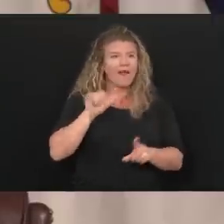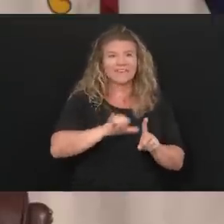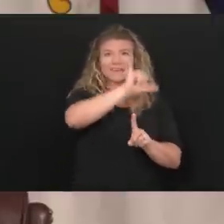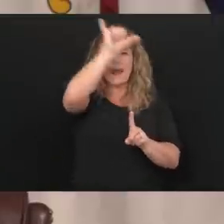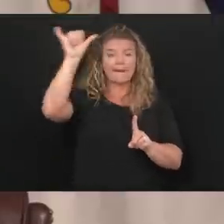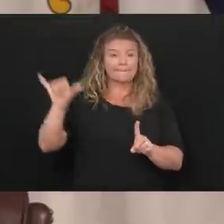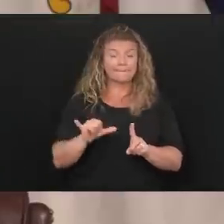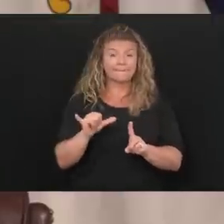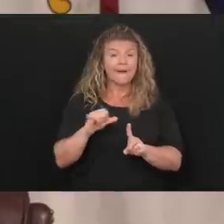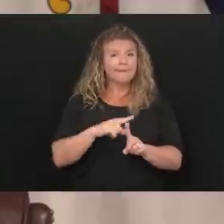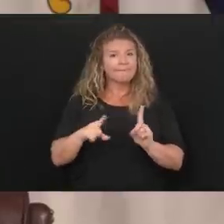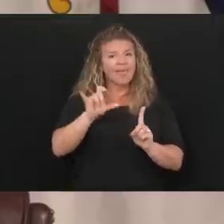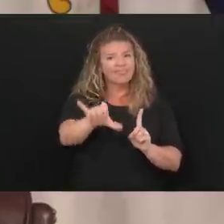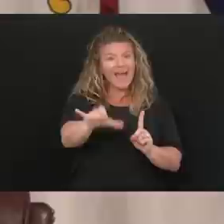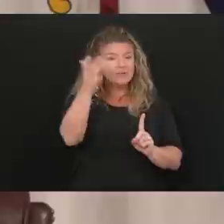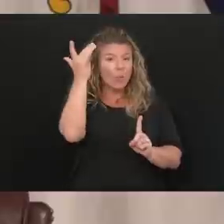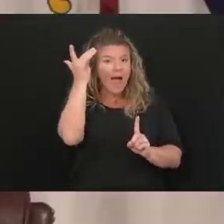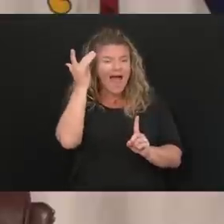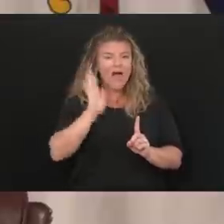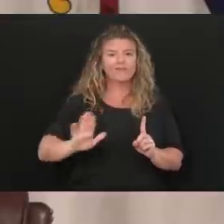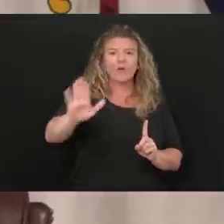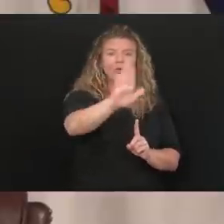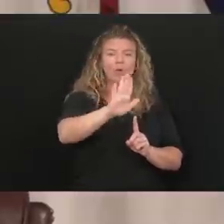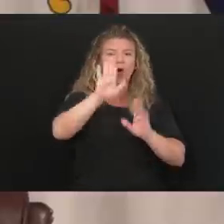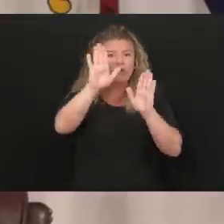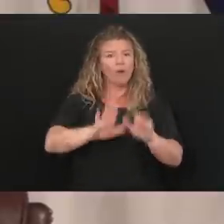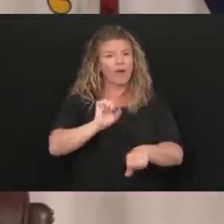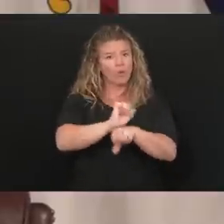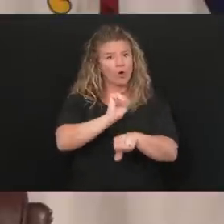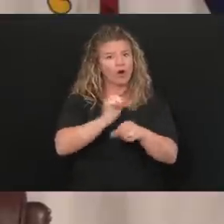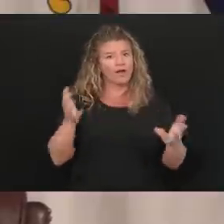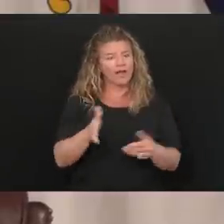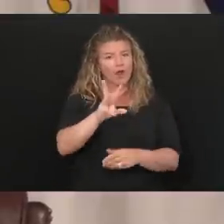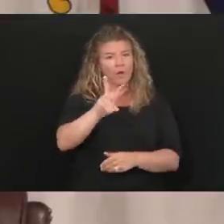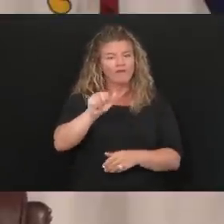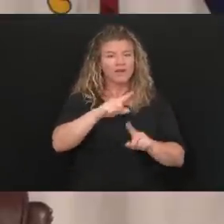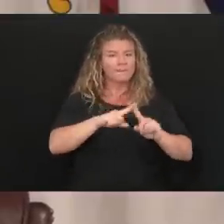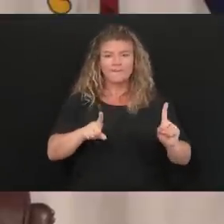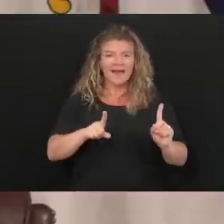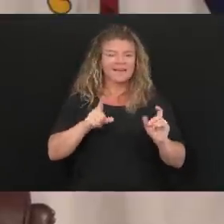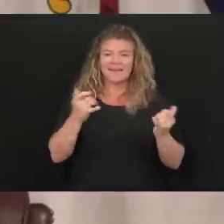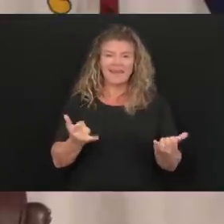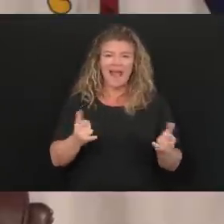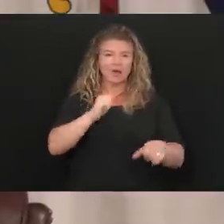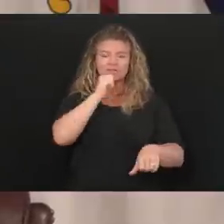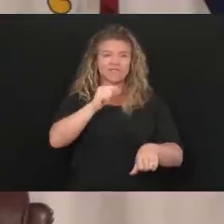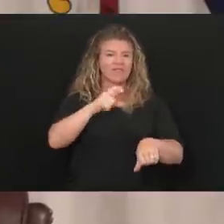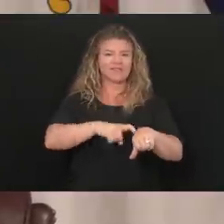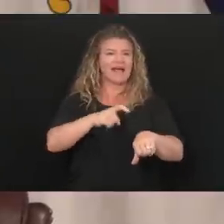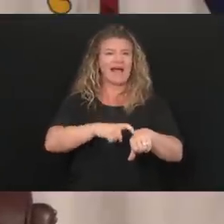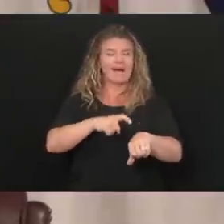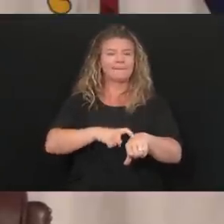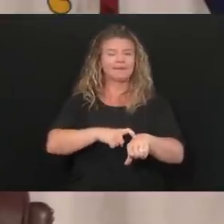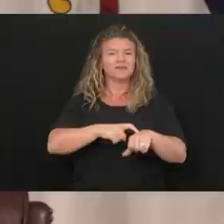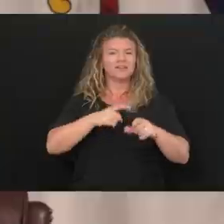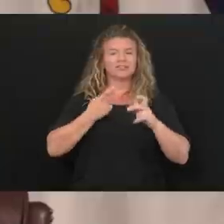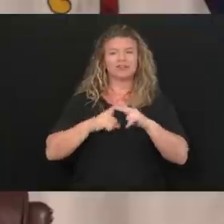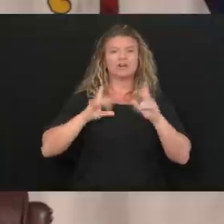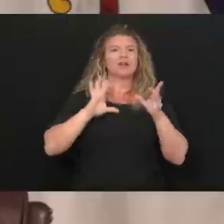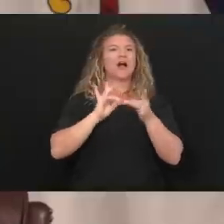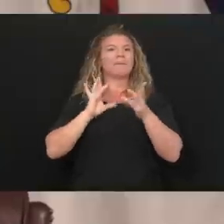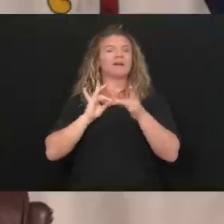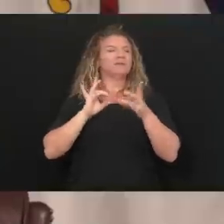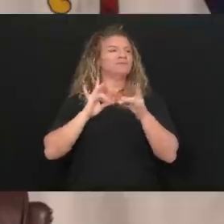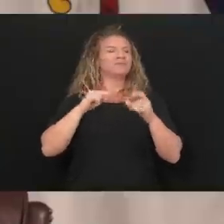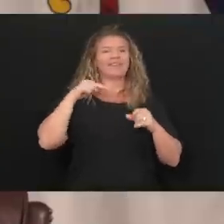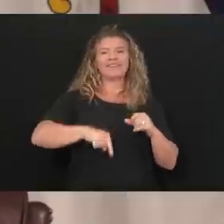West Virginians have done. But let's absolutely not drift into this is, this is the lunar landing that